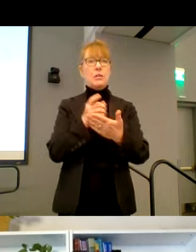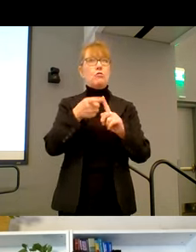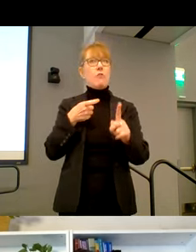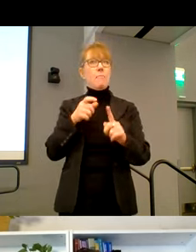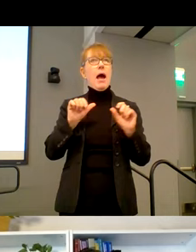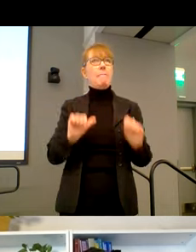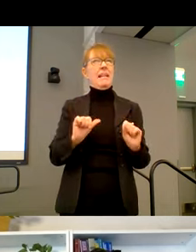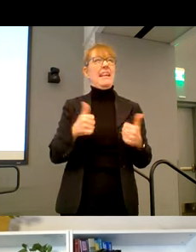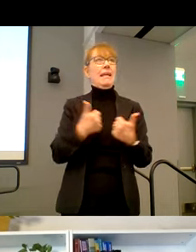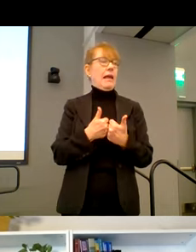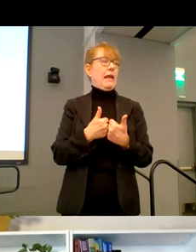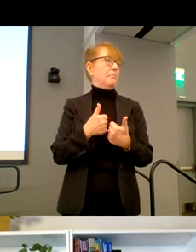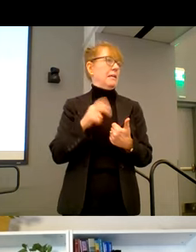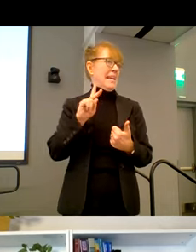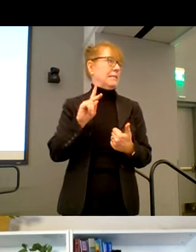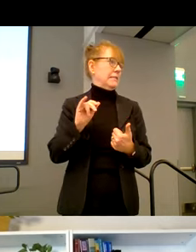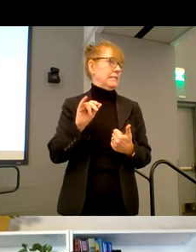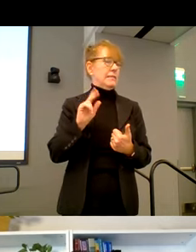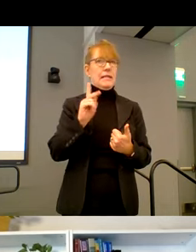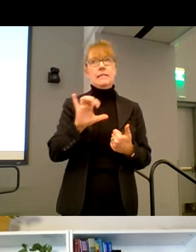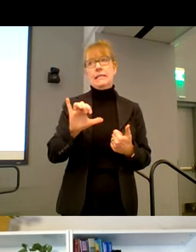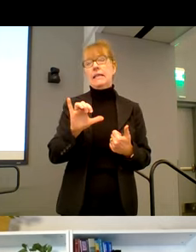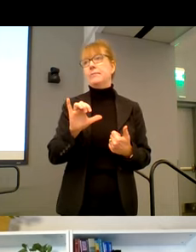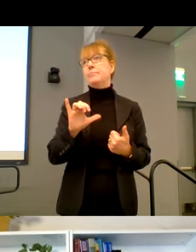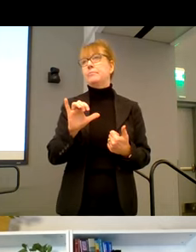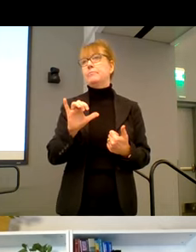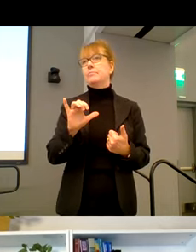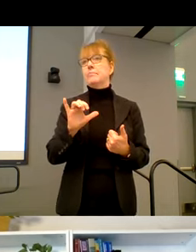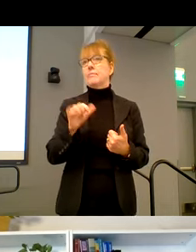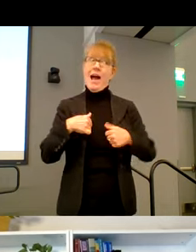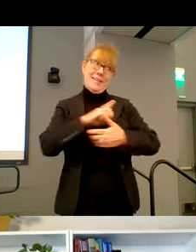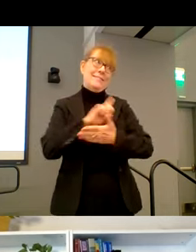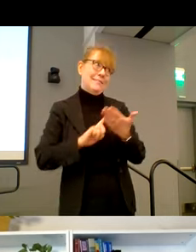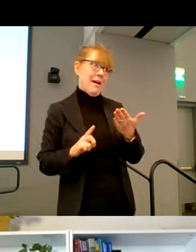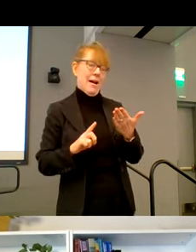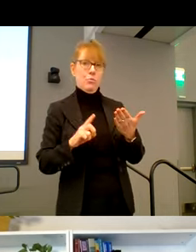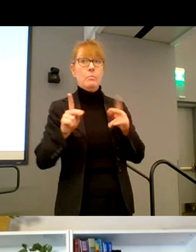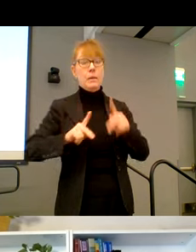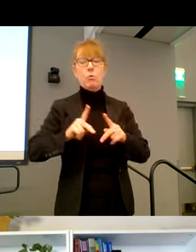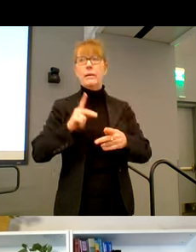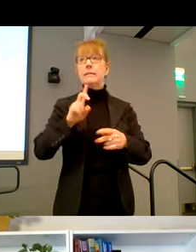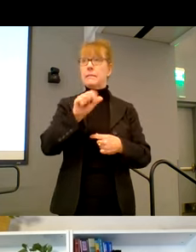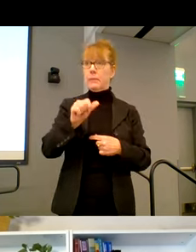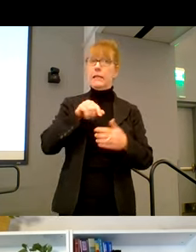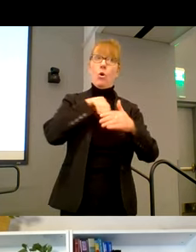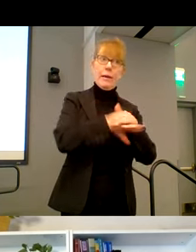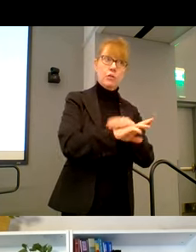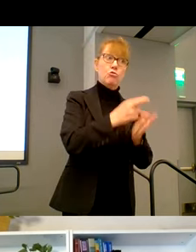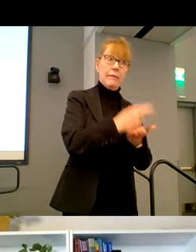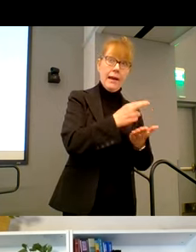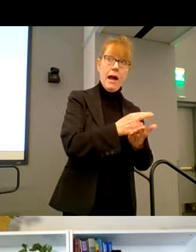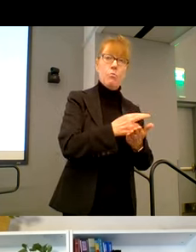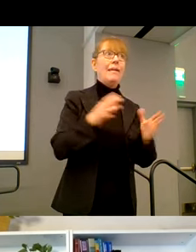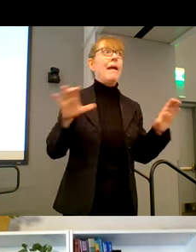here in Kansas City, where I reside, uh, where people with disabilities, uh, go for rehab, uh, but we are actively inviting people,